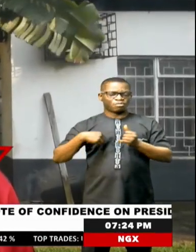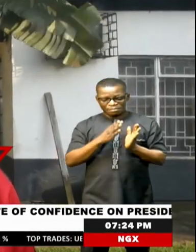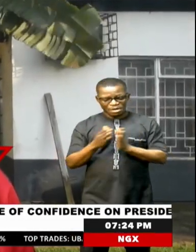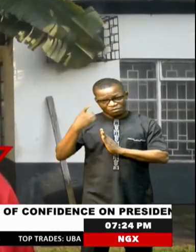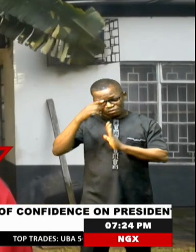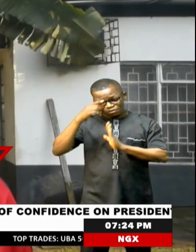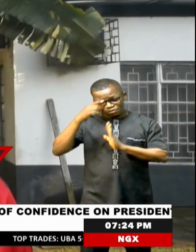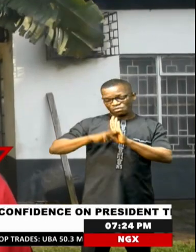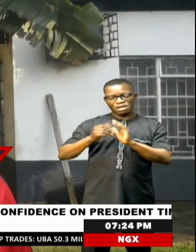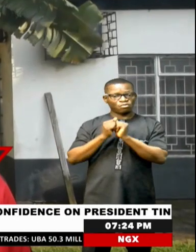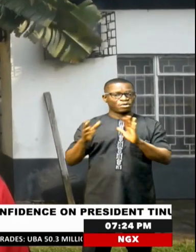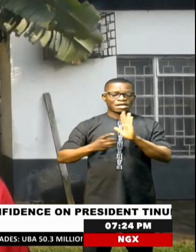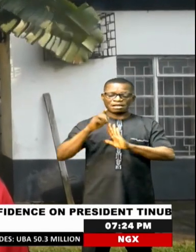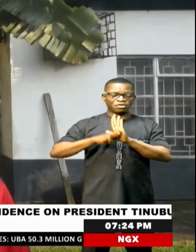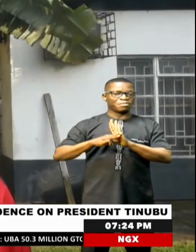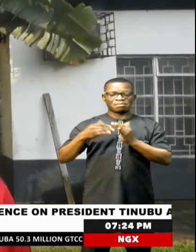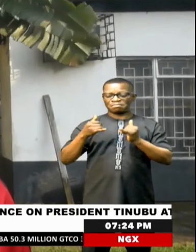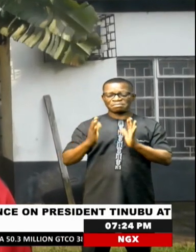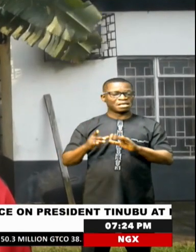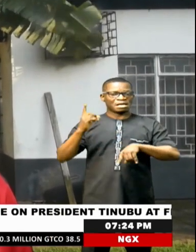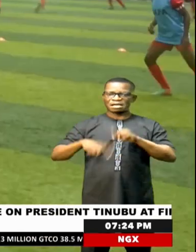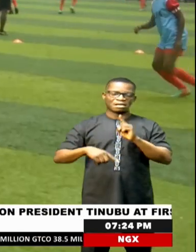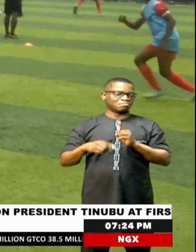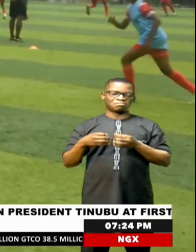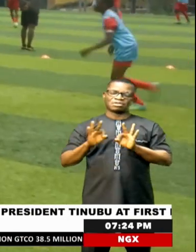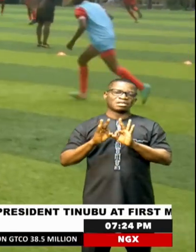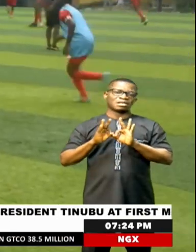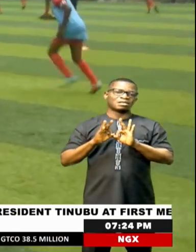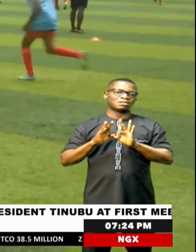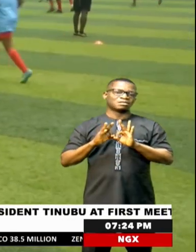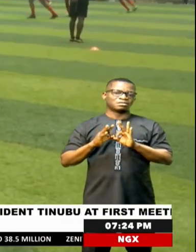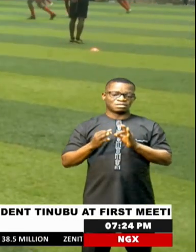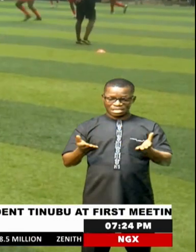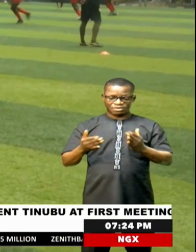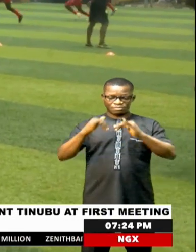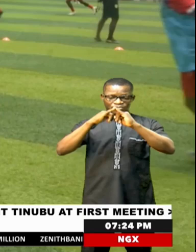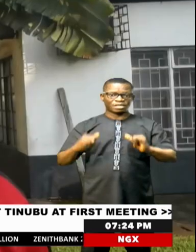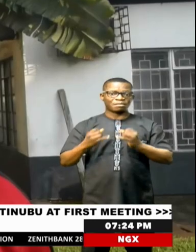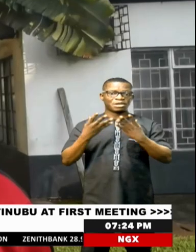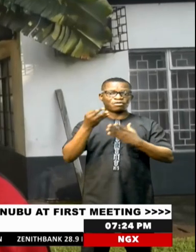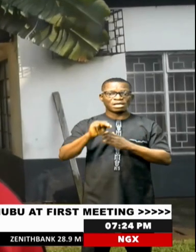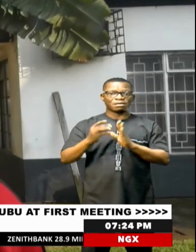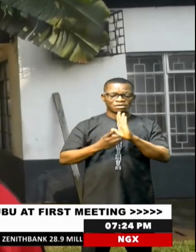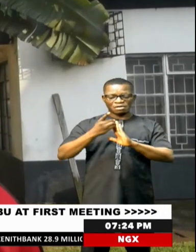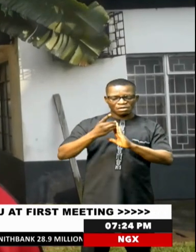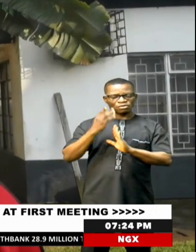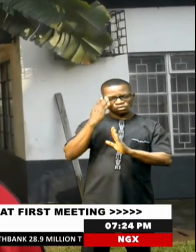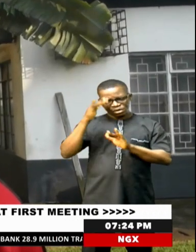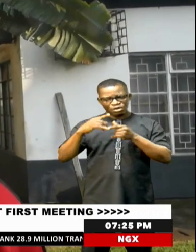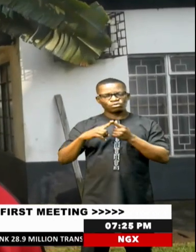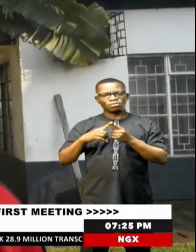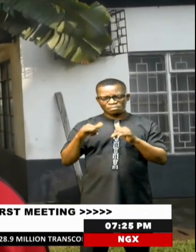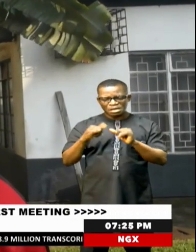development, the players cannot be valuable. So in the Summer Camp, really, a lot of boys developed, they started to play proper football,